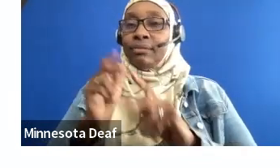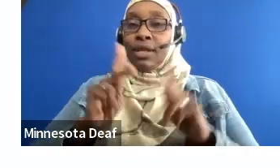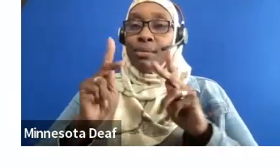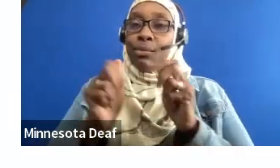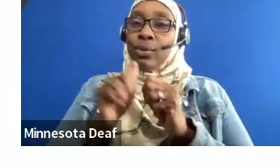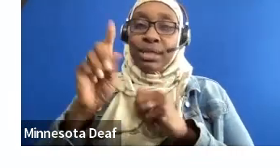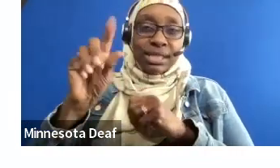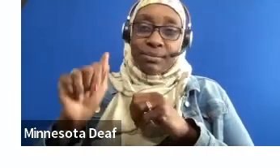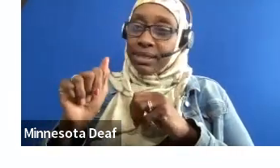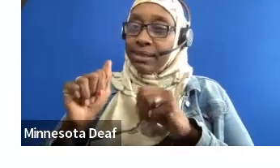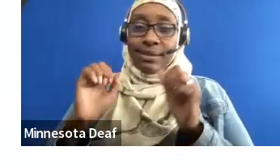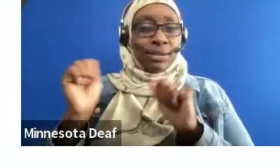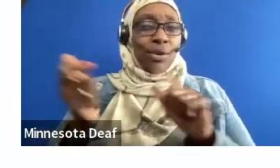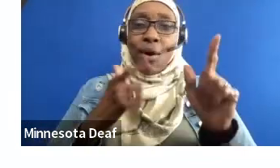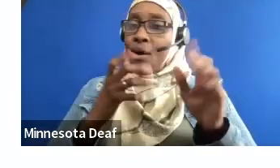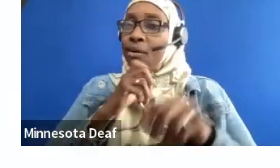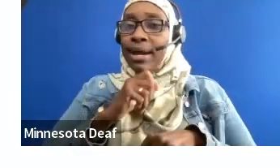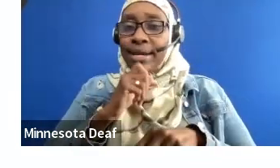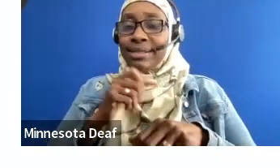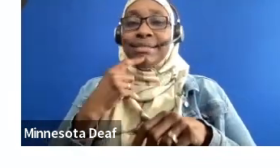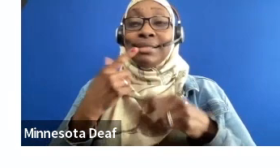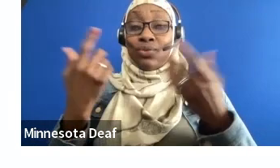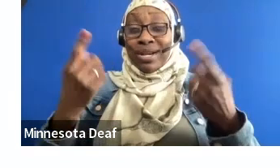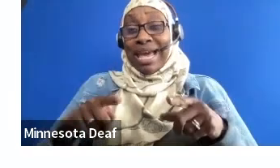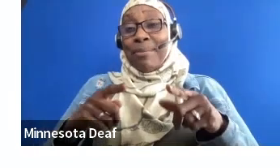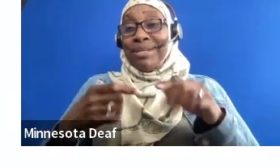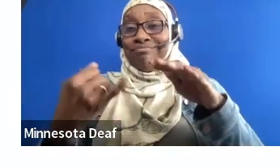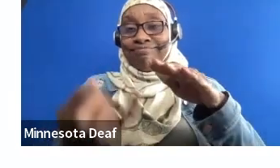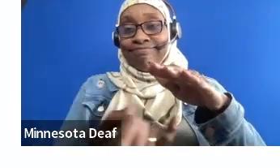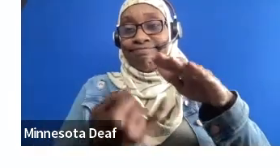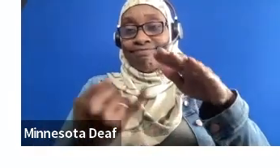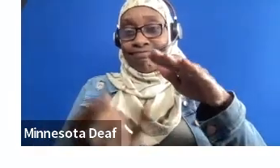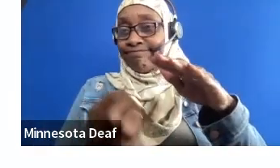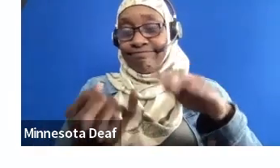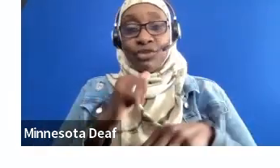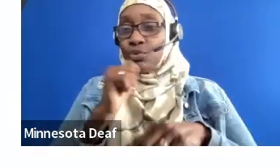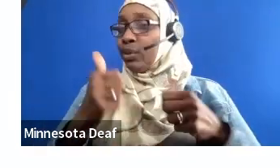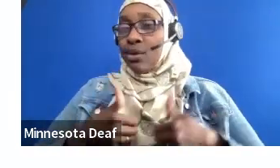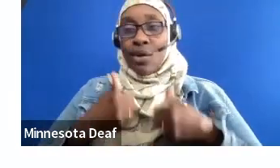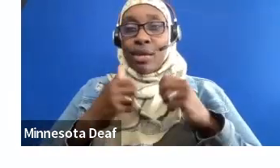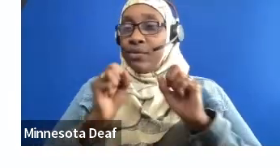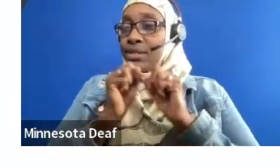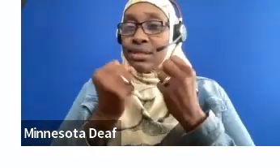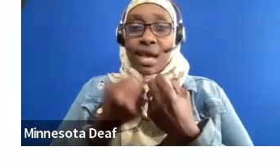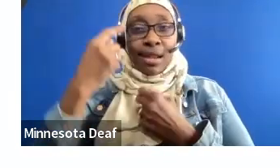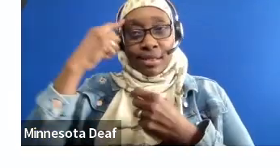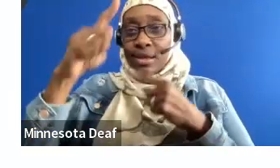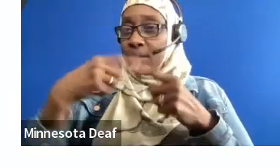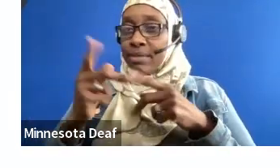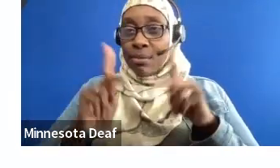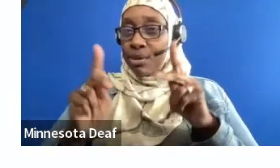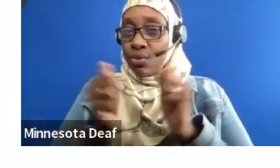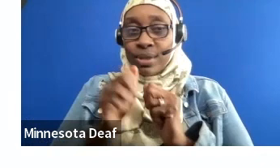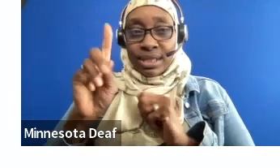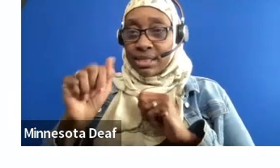stigma, fear, and isolation, right? We do not live in a world, in a society that thinks about people with disabilities. However, by